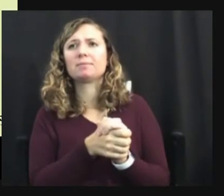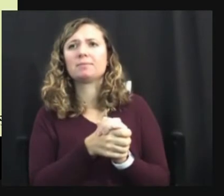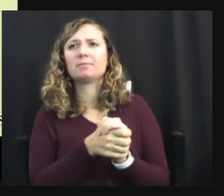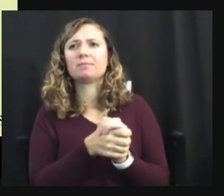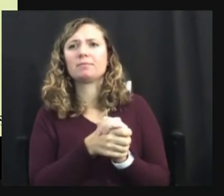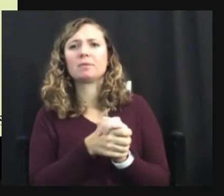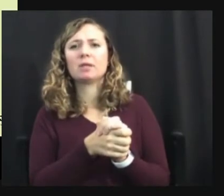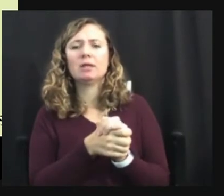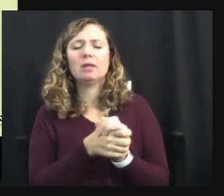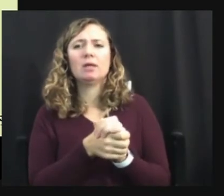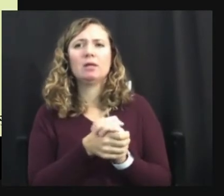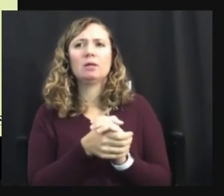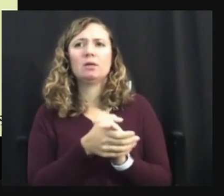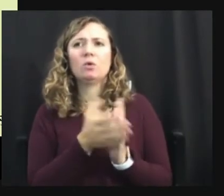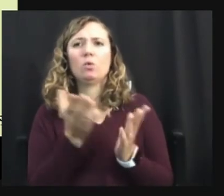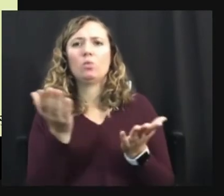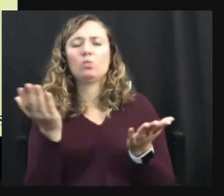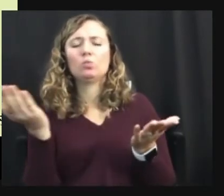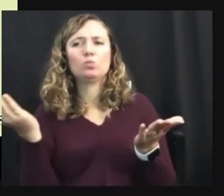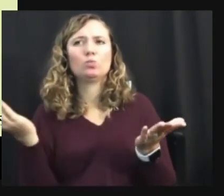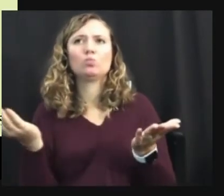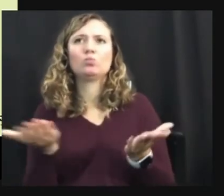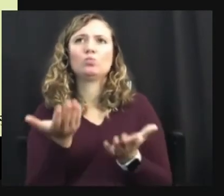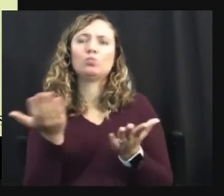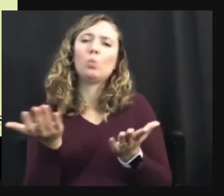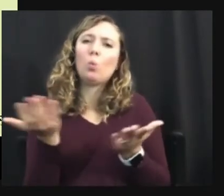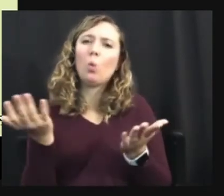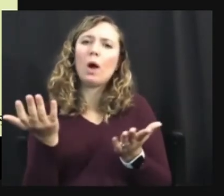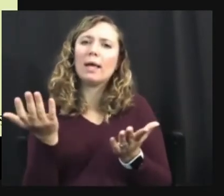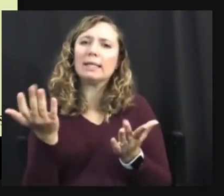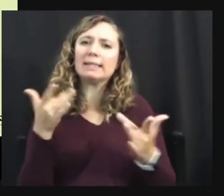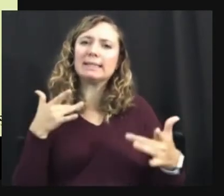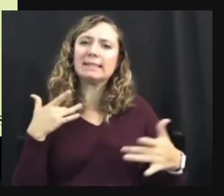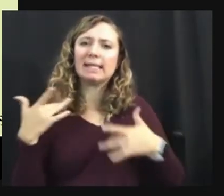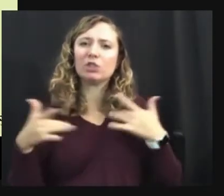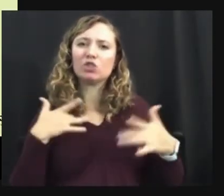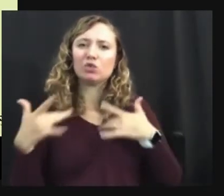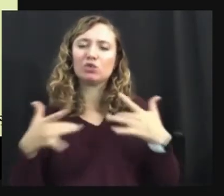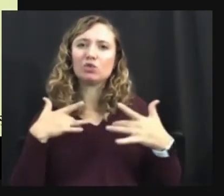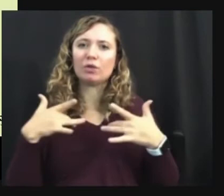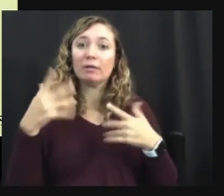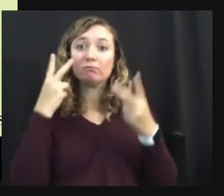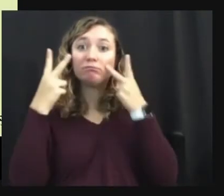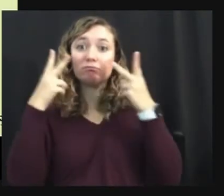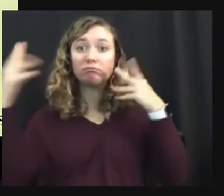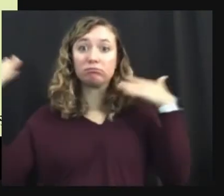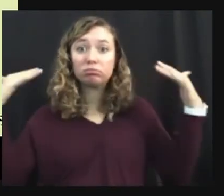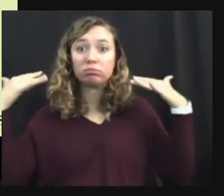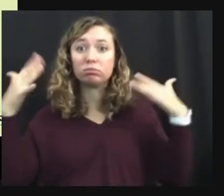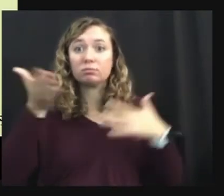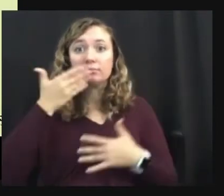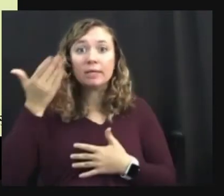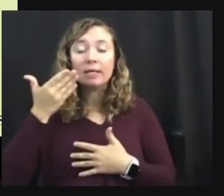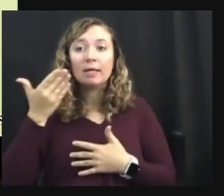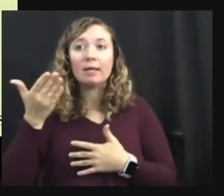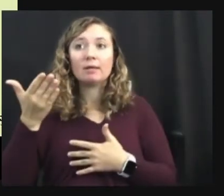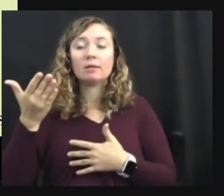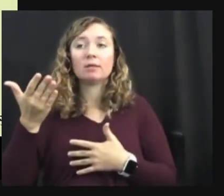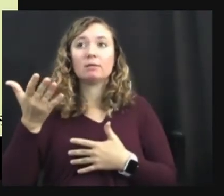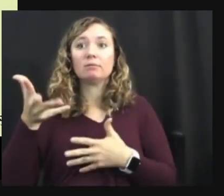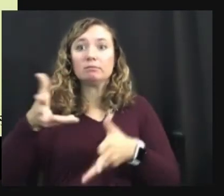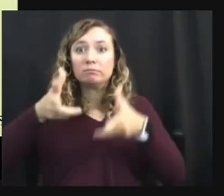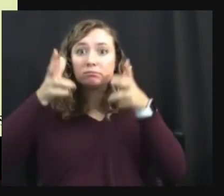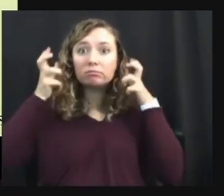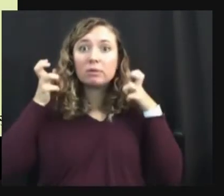you know, what, uh, what sensory inputs are they receiving that they might or might not be able